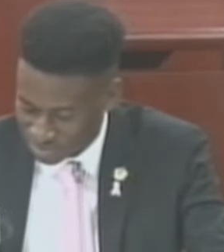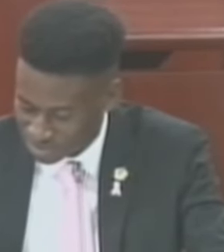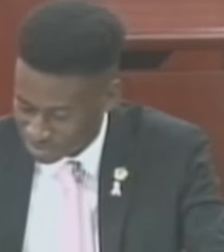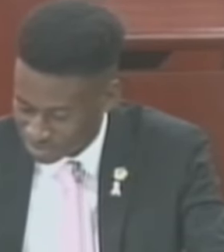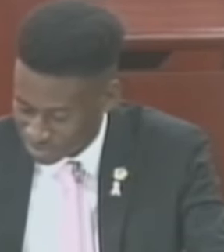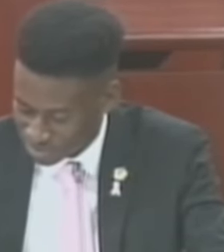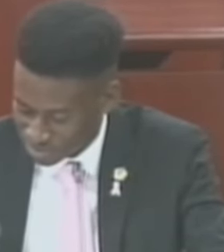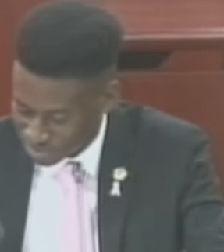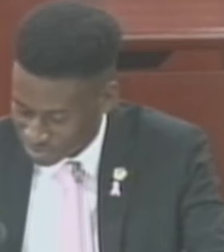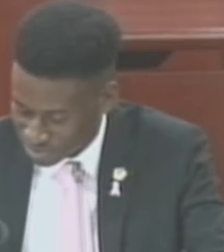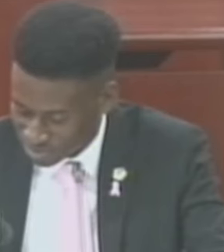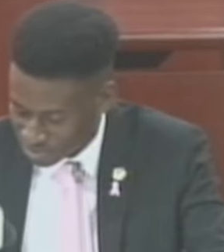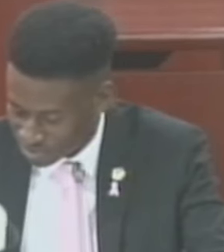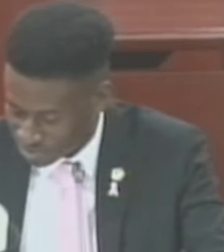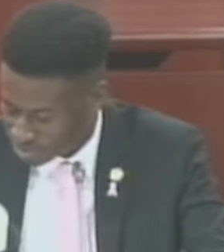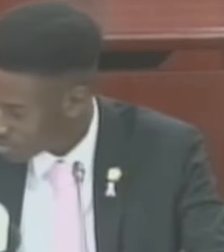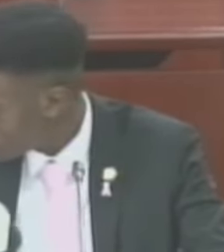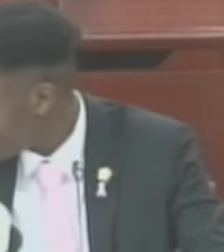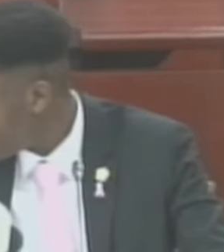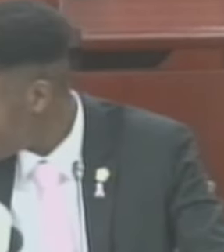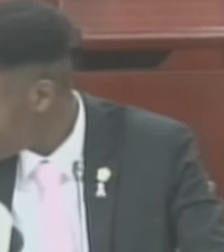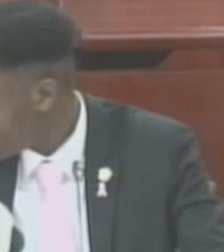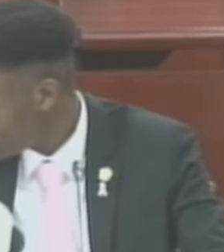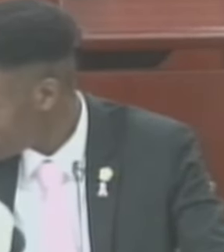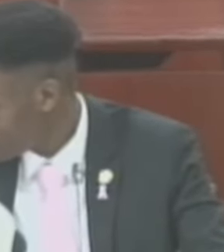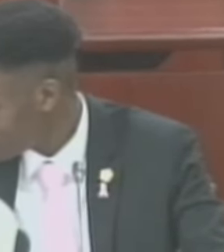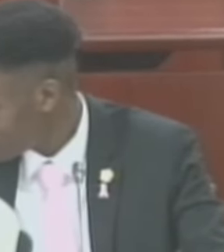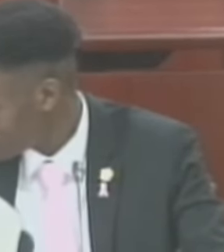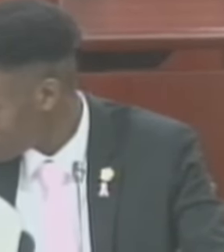those against the ayes have it